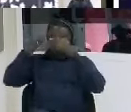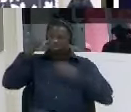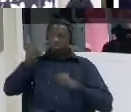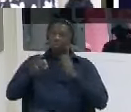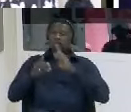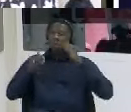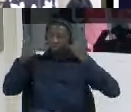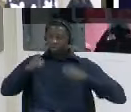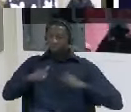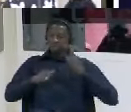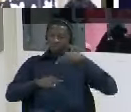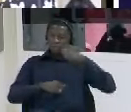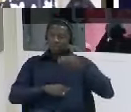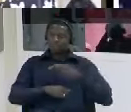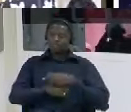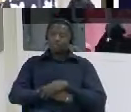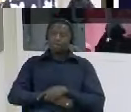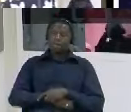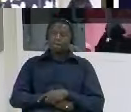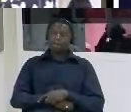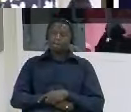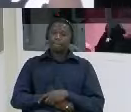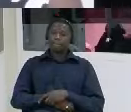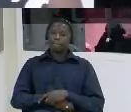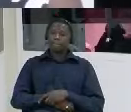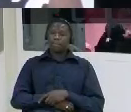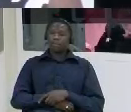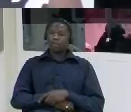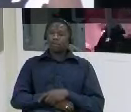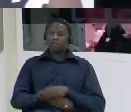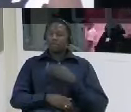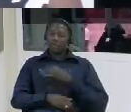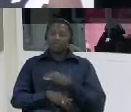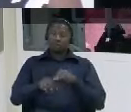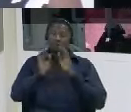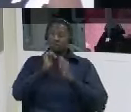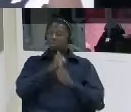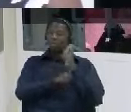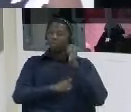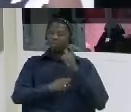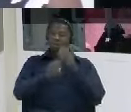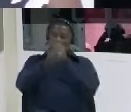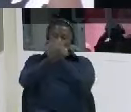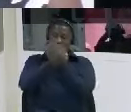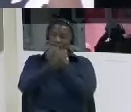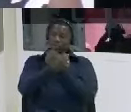next they brought about to mile to central prison